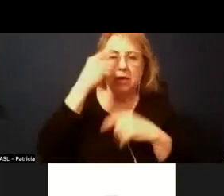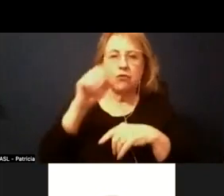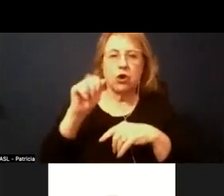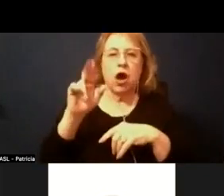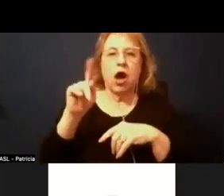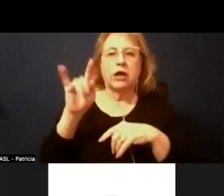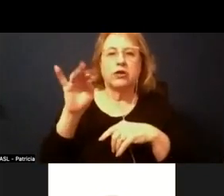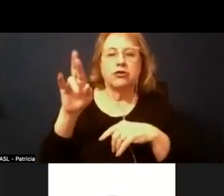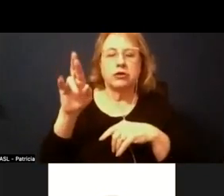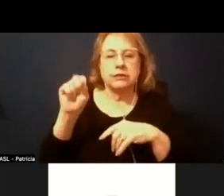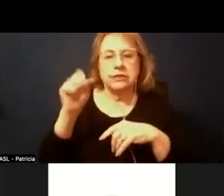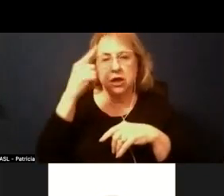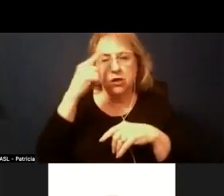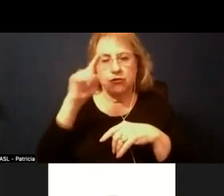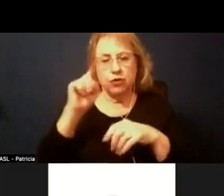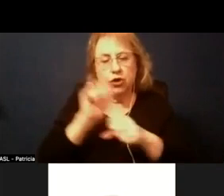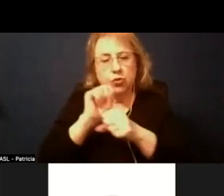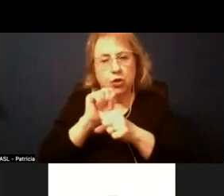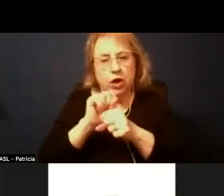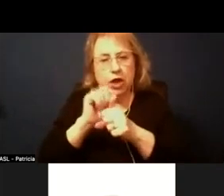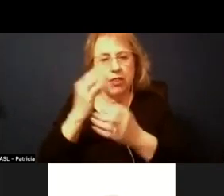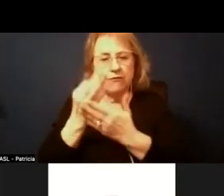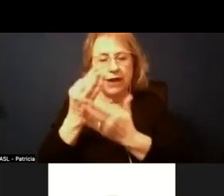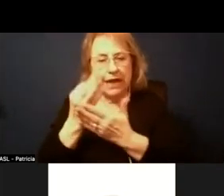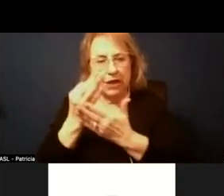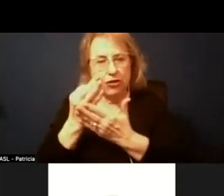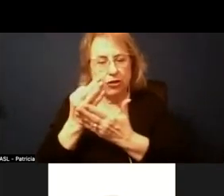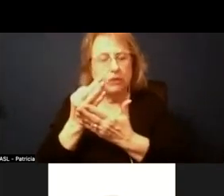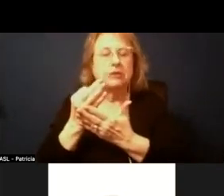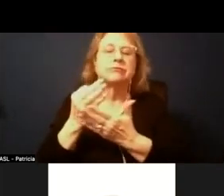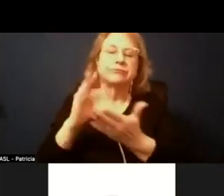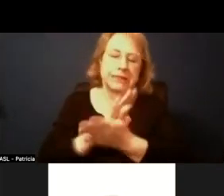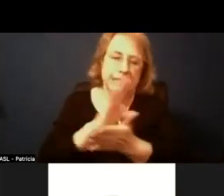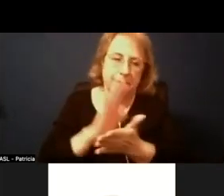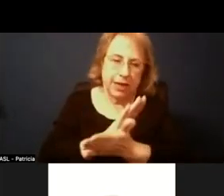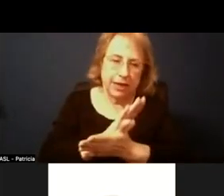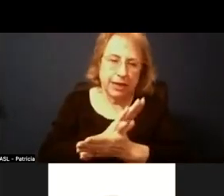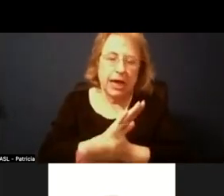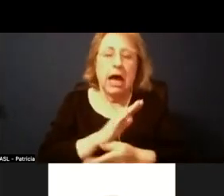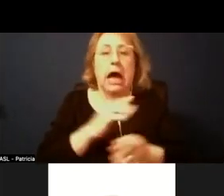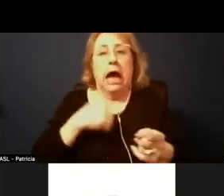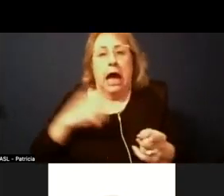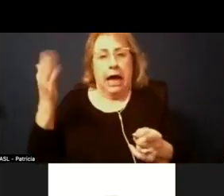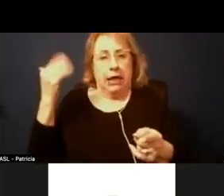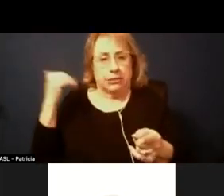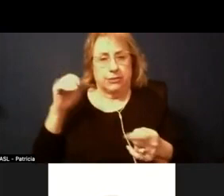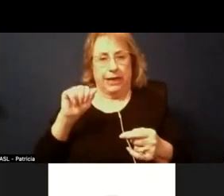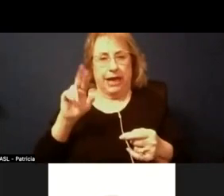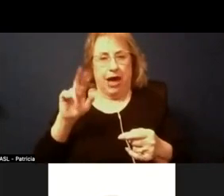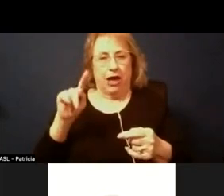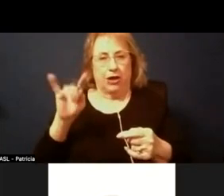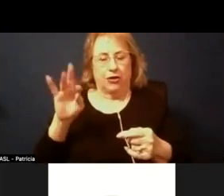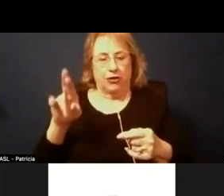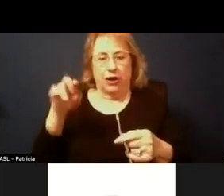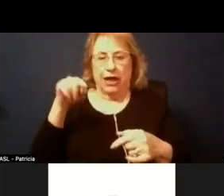financial statements this personal note i used to be an auditor and the the size of the school district scares me so um good work everyone